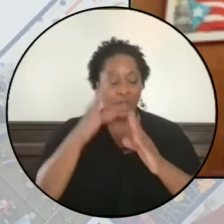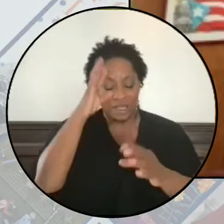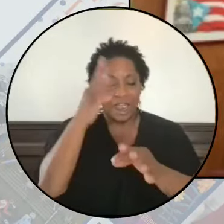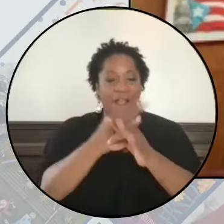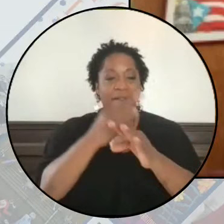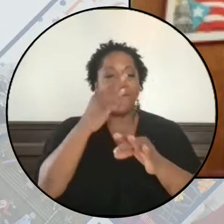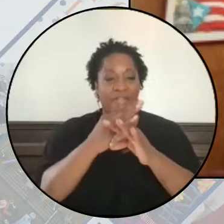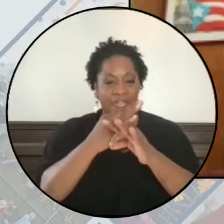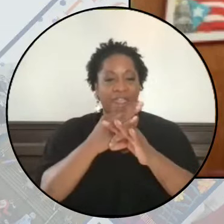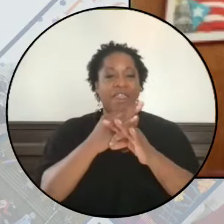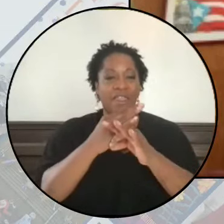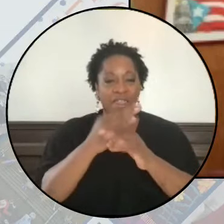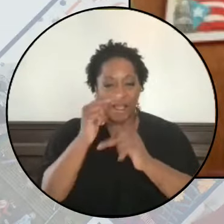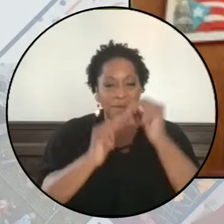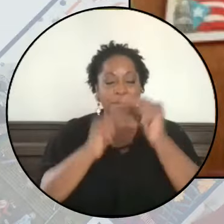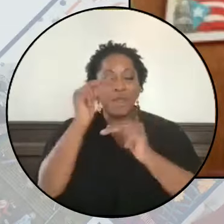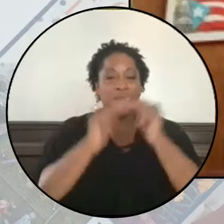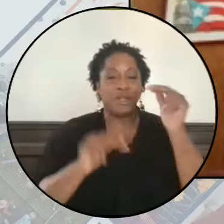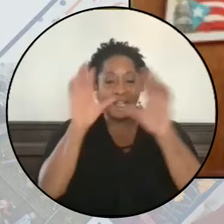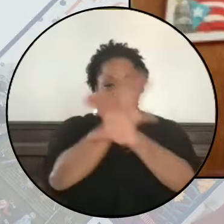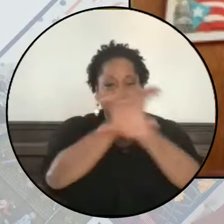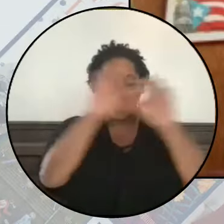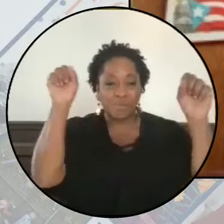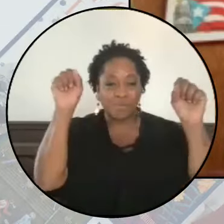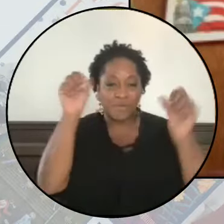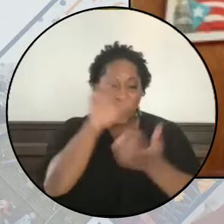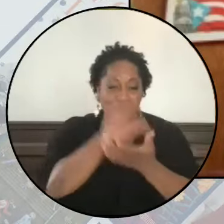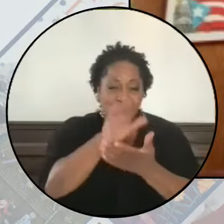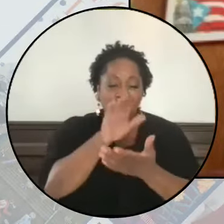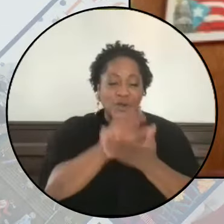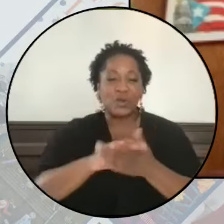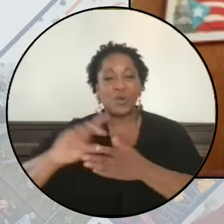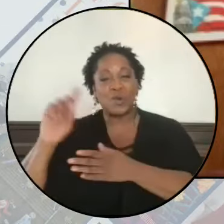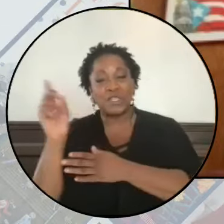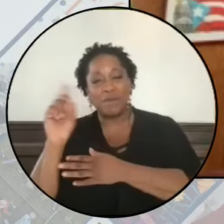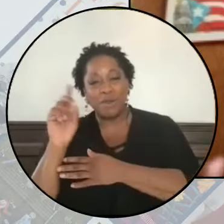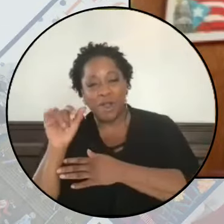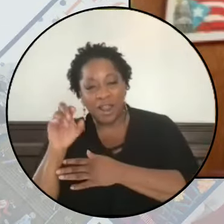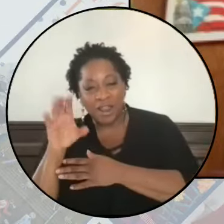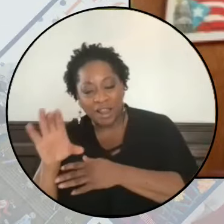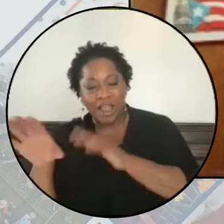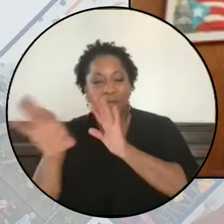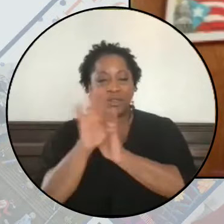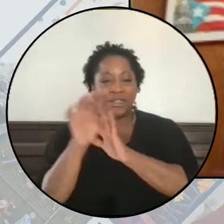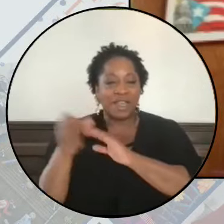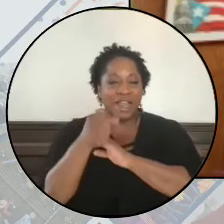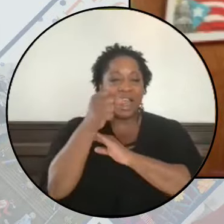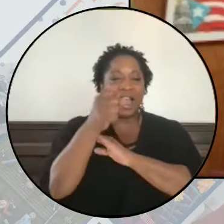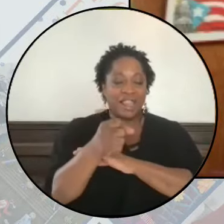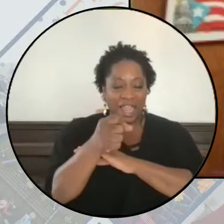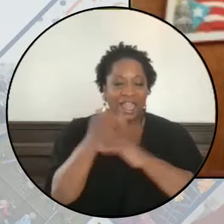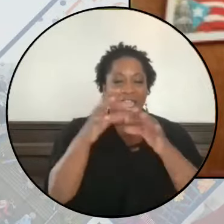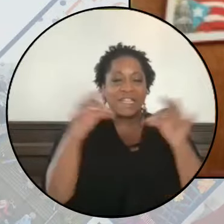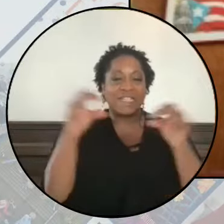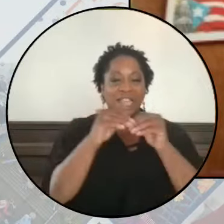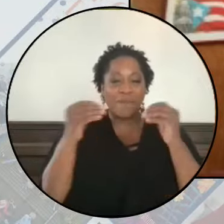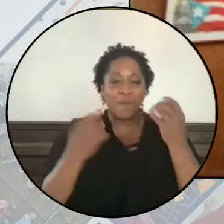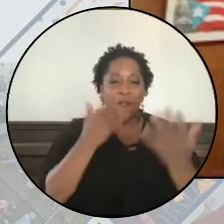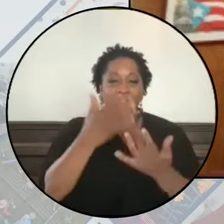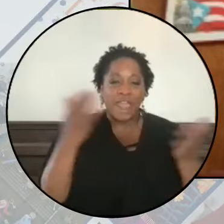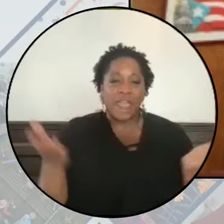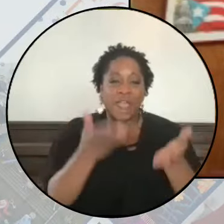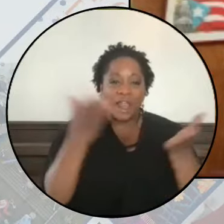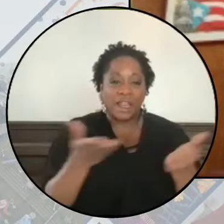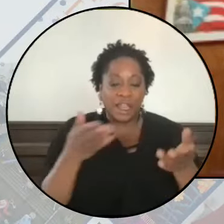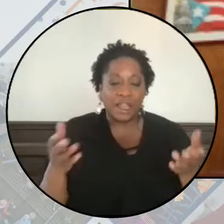institutions. Superintendents and school districts, Democratic club parties, elected statements are fanning the flames of